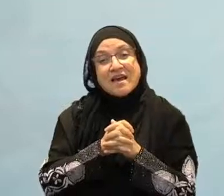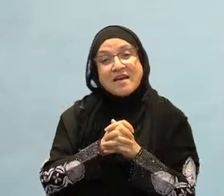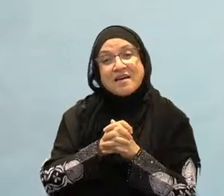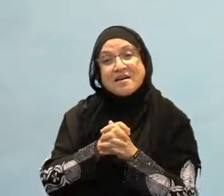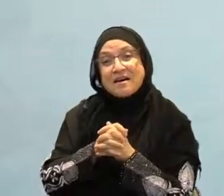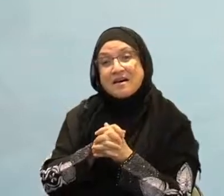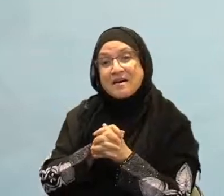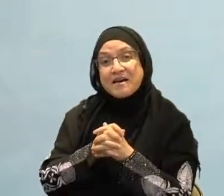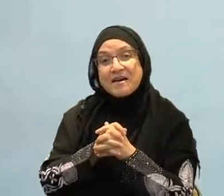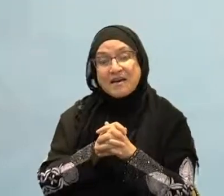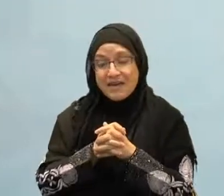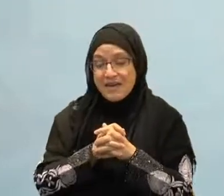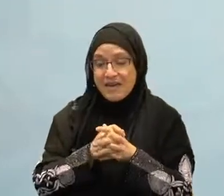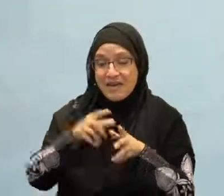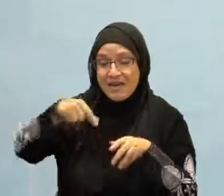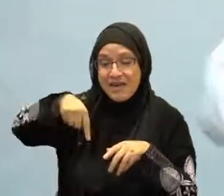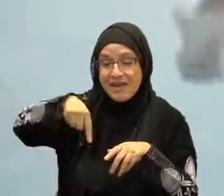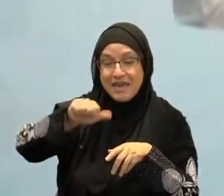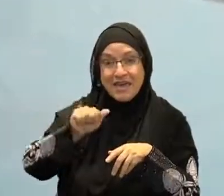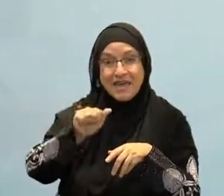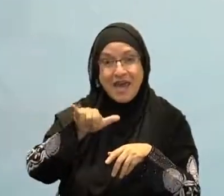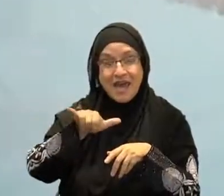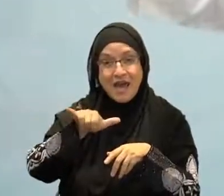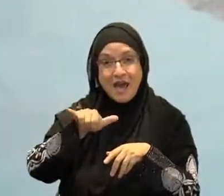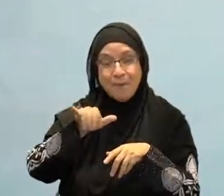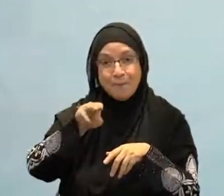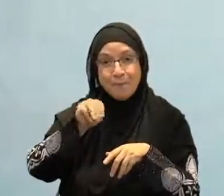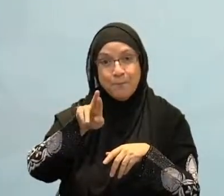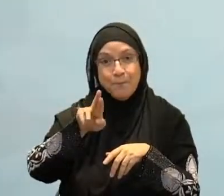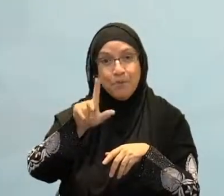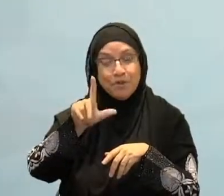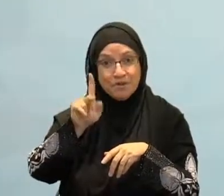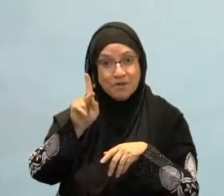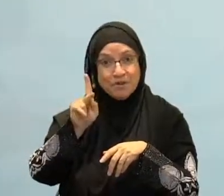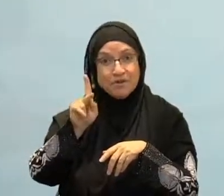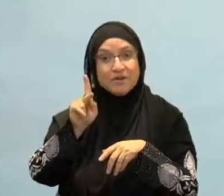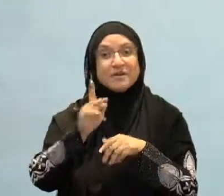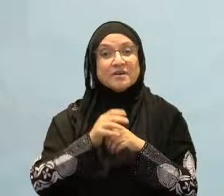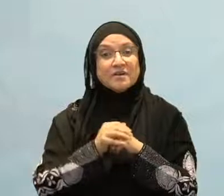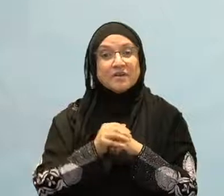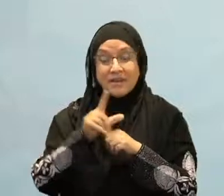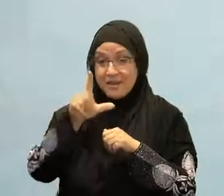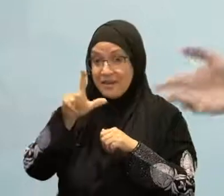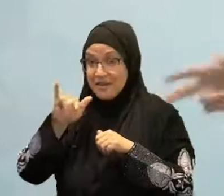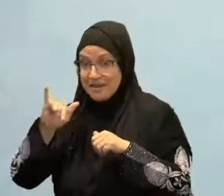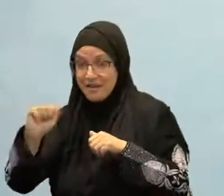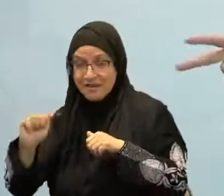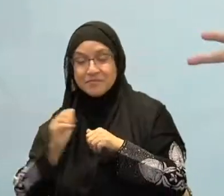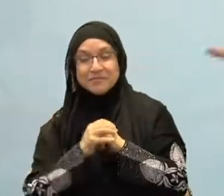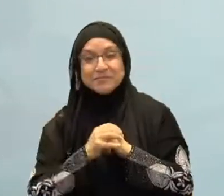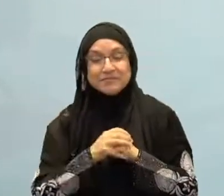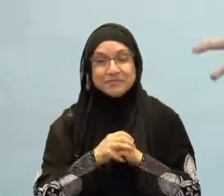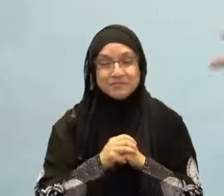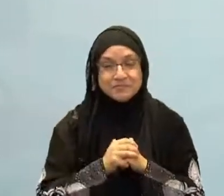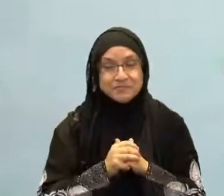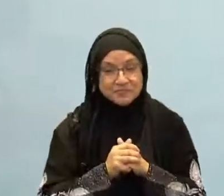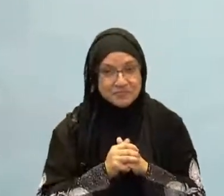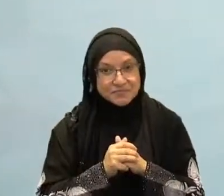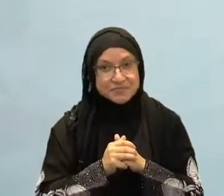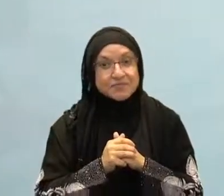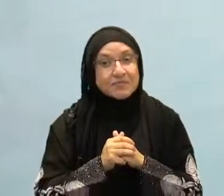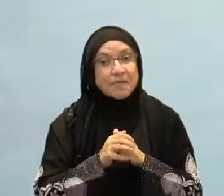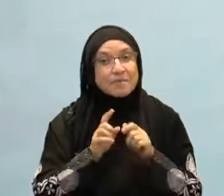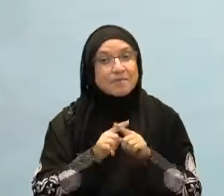on the Ummah for an entire year before the obligation of the five prayers came later on. Similar to how we have ayyaman